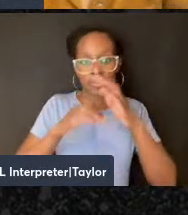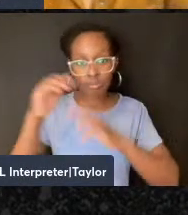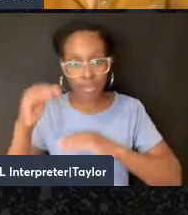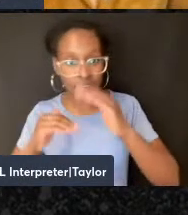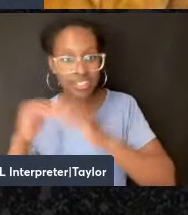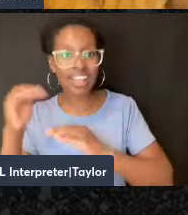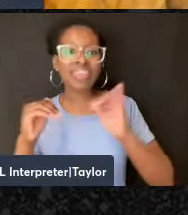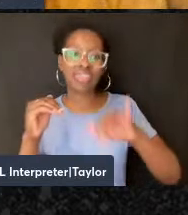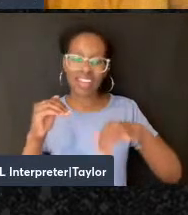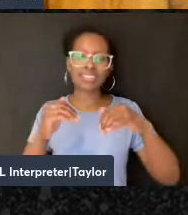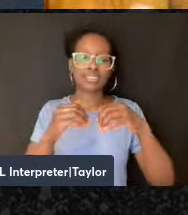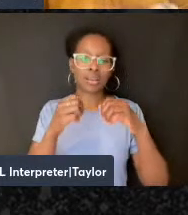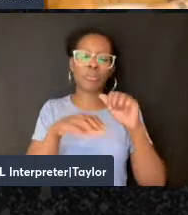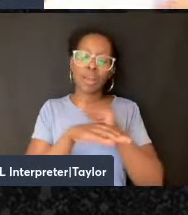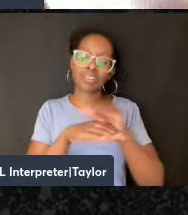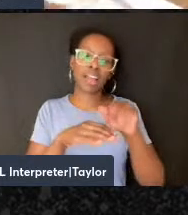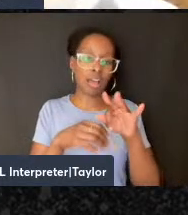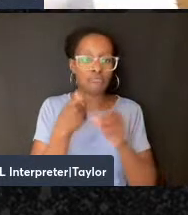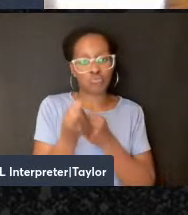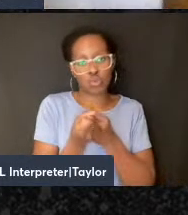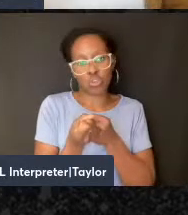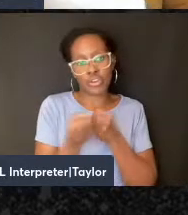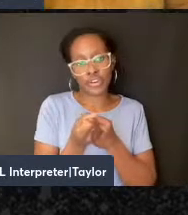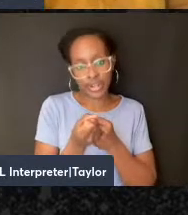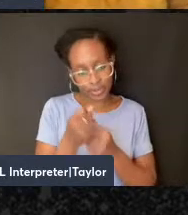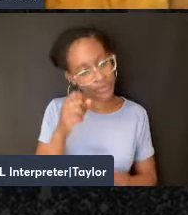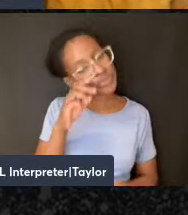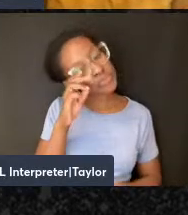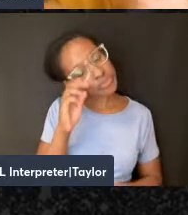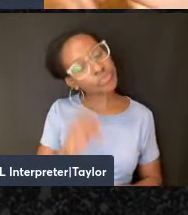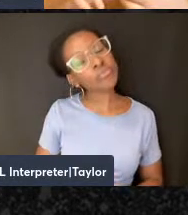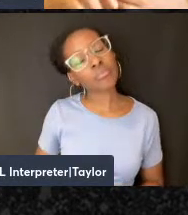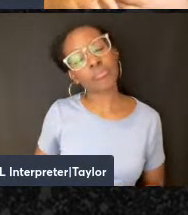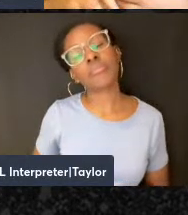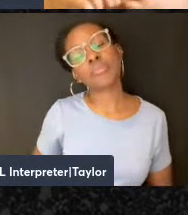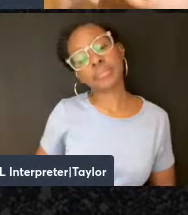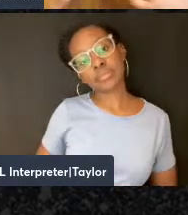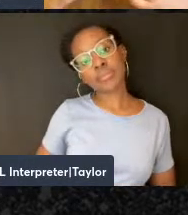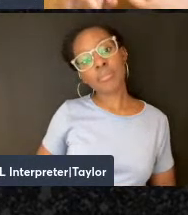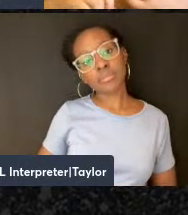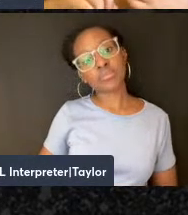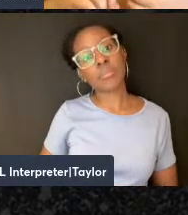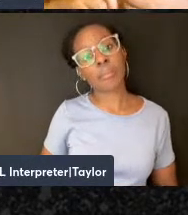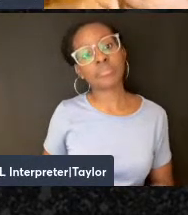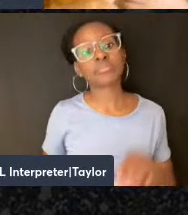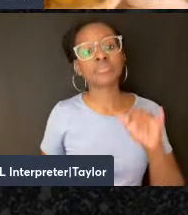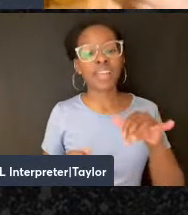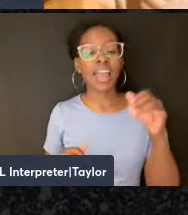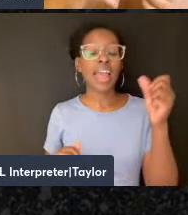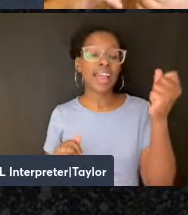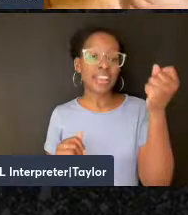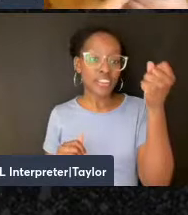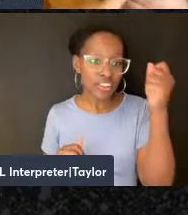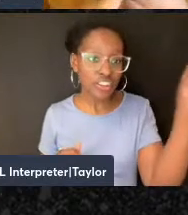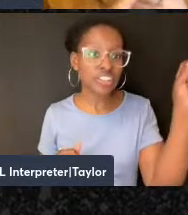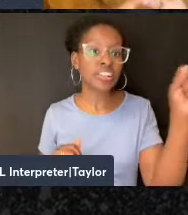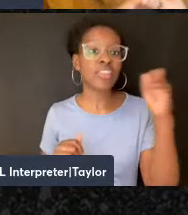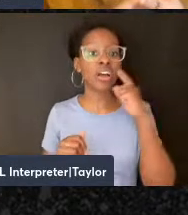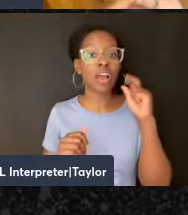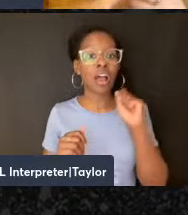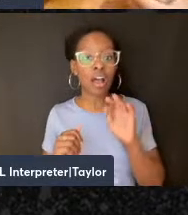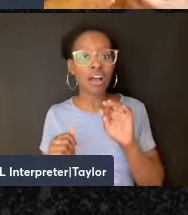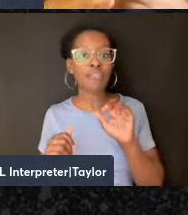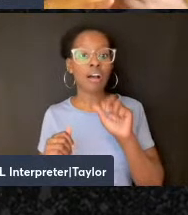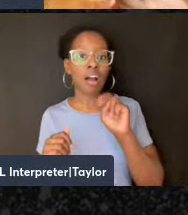practice of solidarity. So these aspects, the anarchist emphasis on the avant garde, on innovative